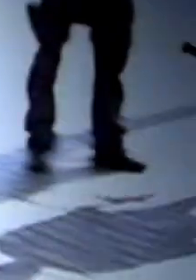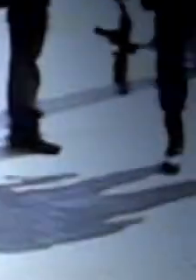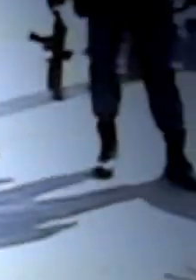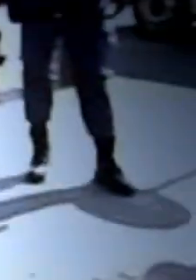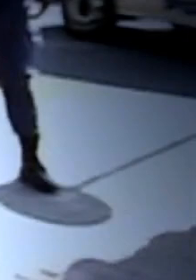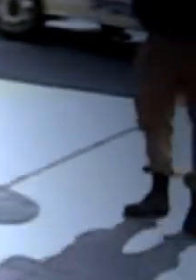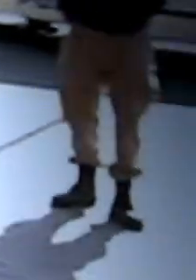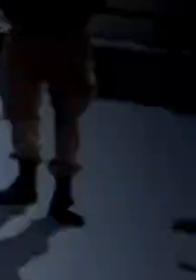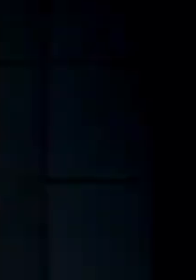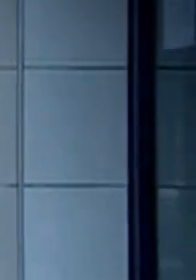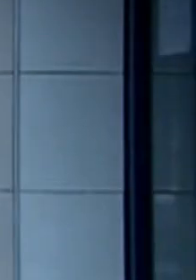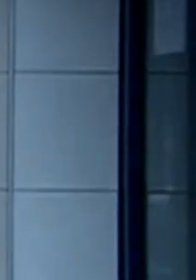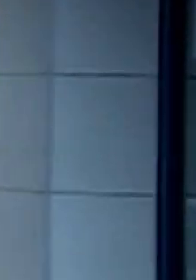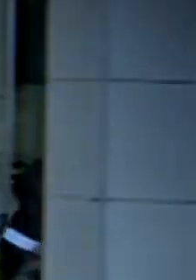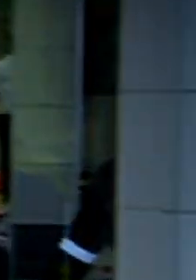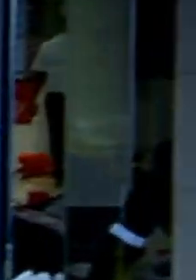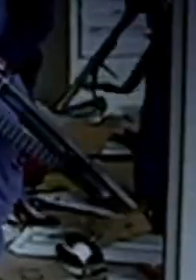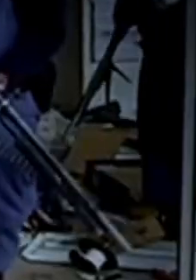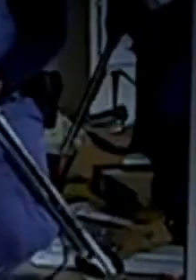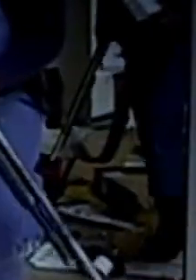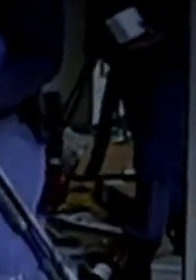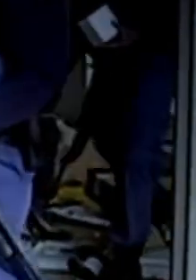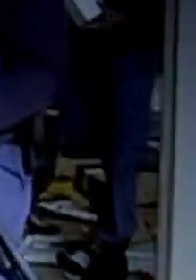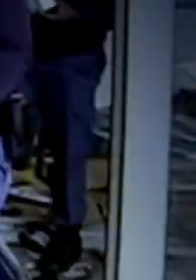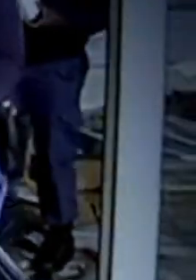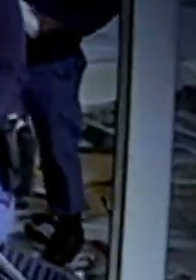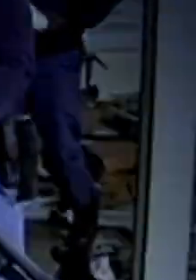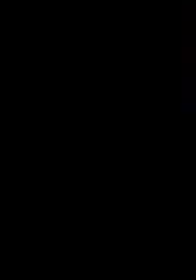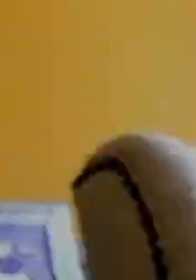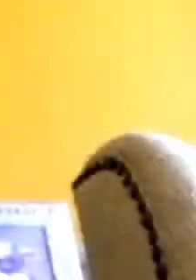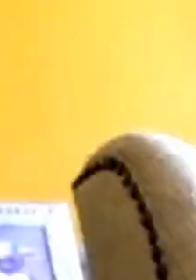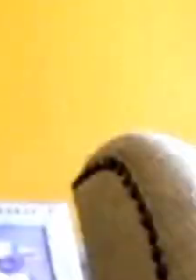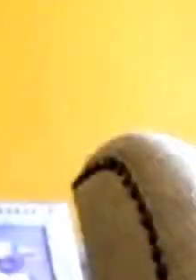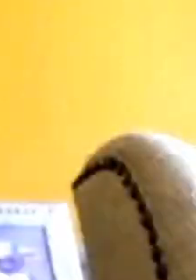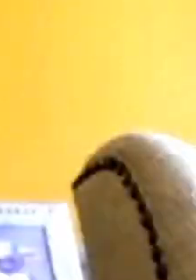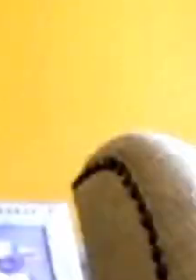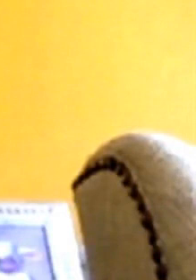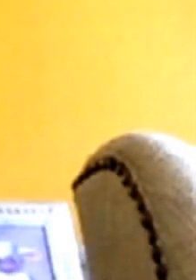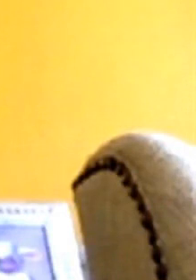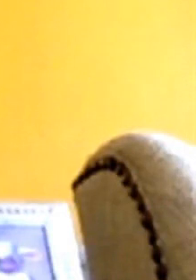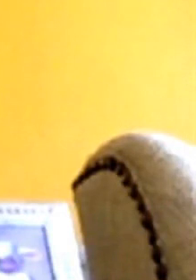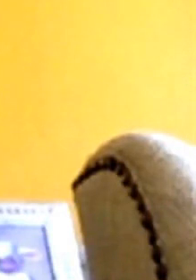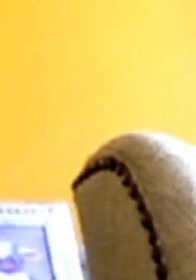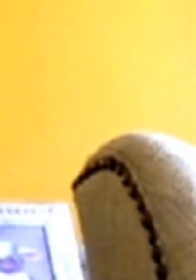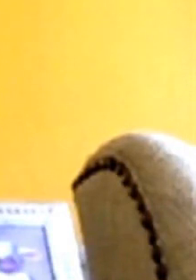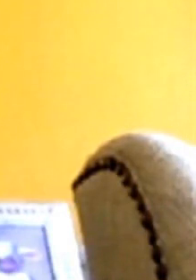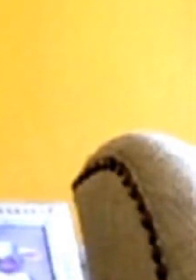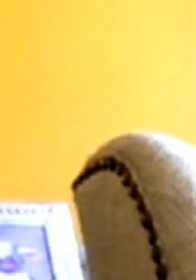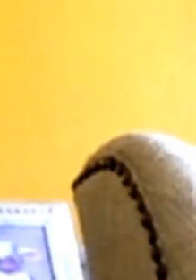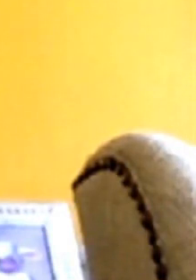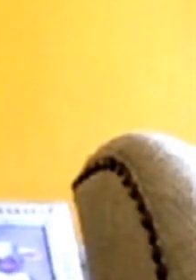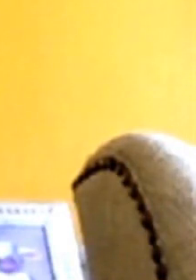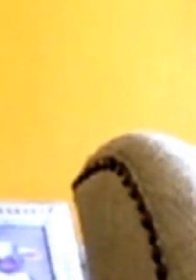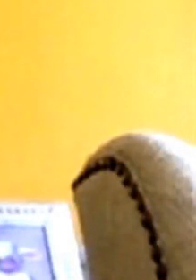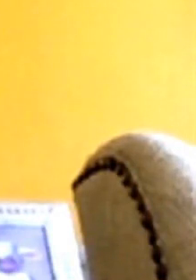series of images that were disturbing. We are not that much here. We are not here to sugarcoat issues. We are